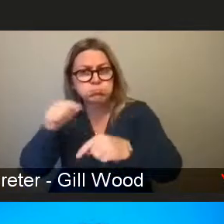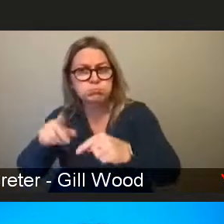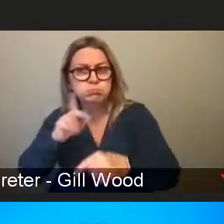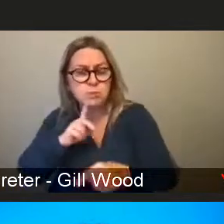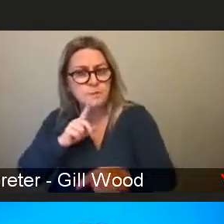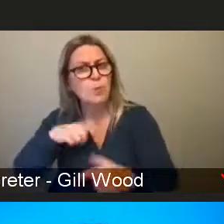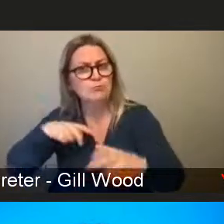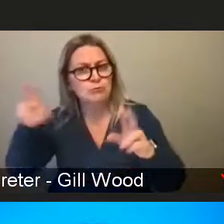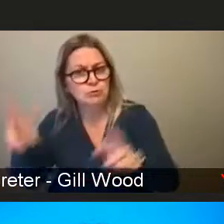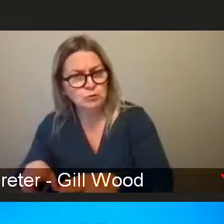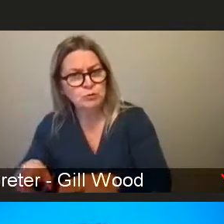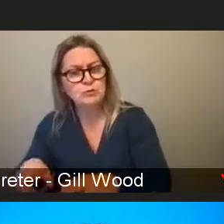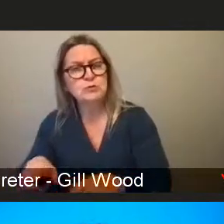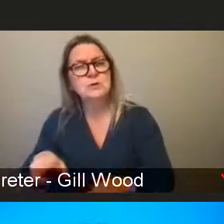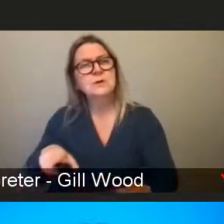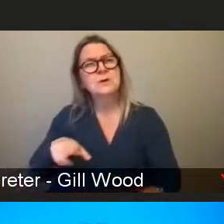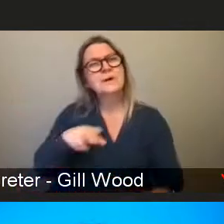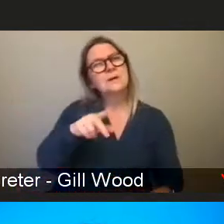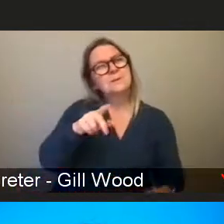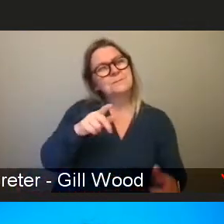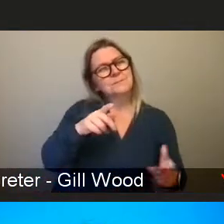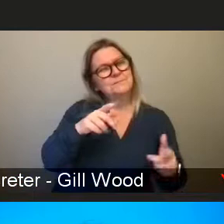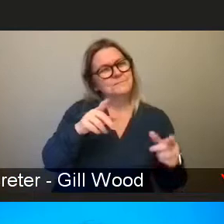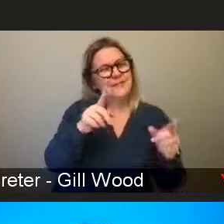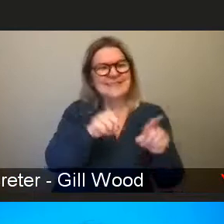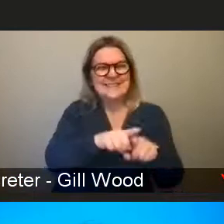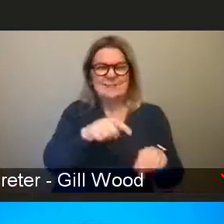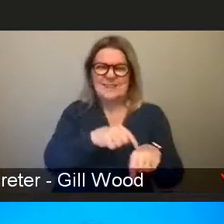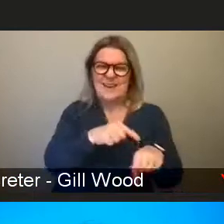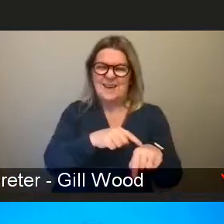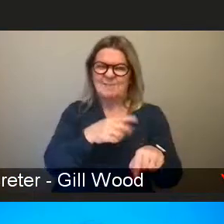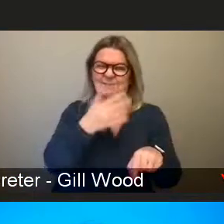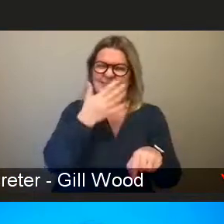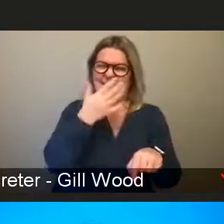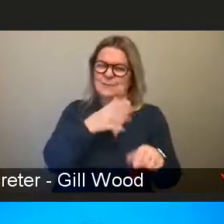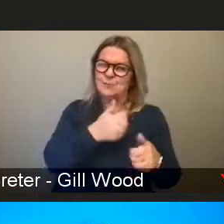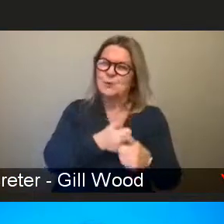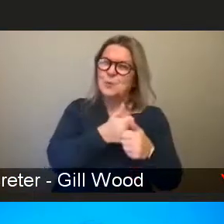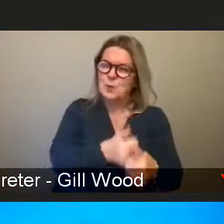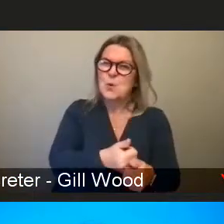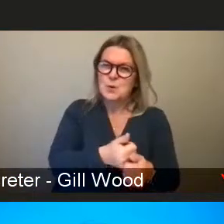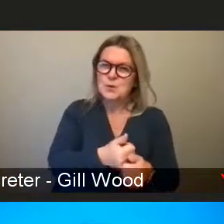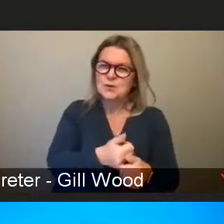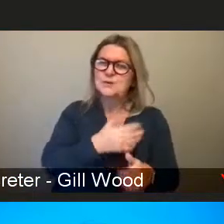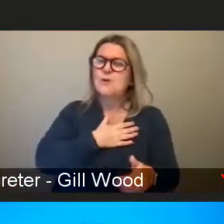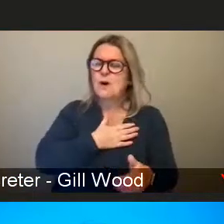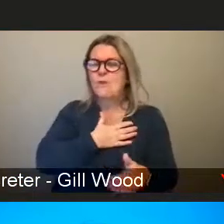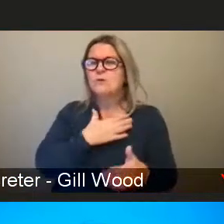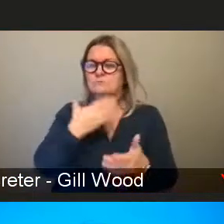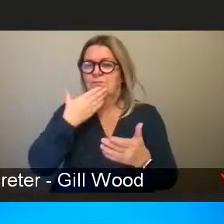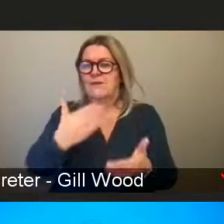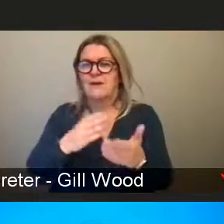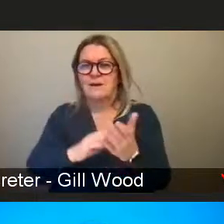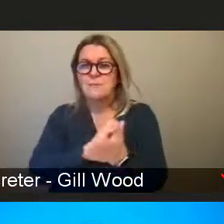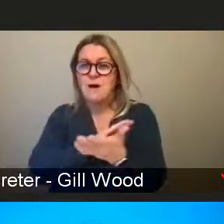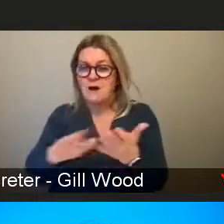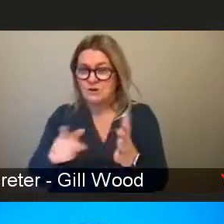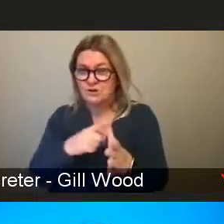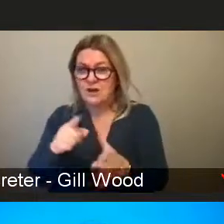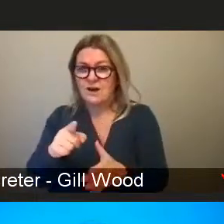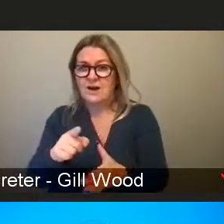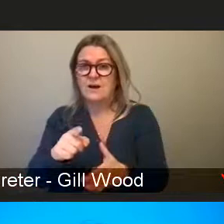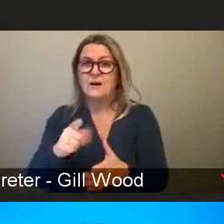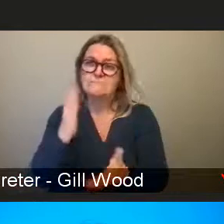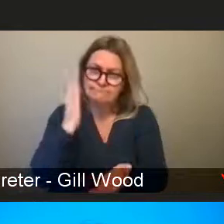I absolutely agree. I want to go back to and thank Marcia for insisting on the point that that kind of